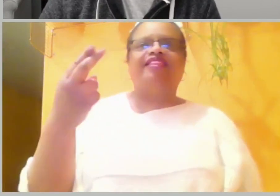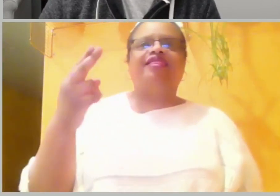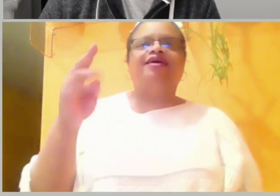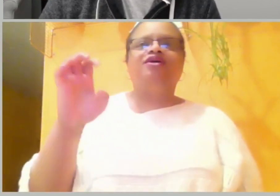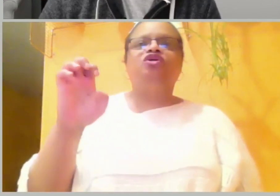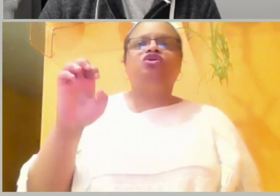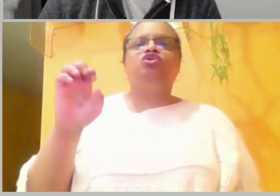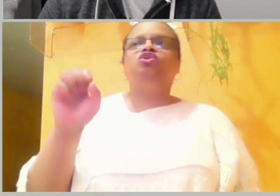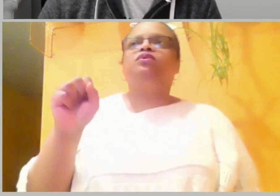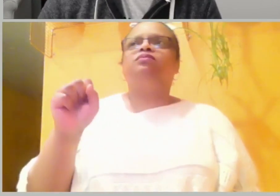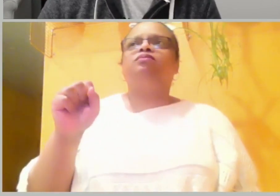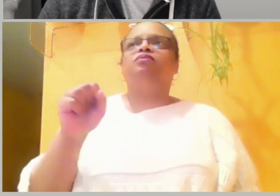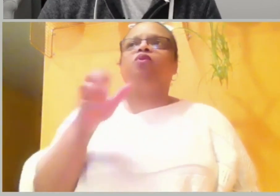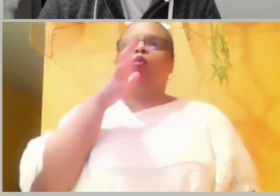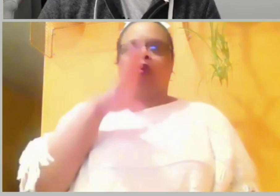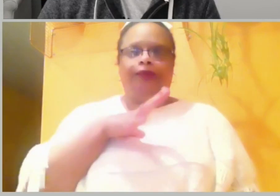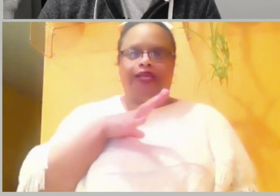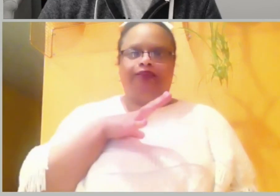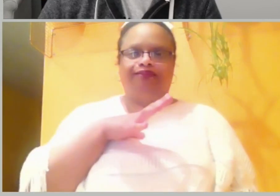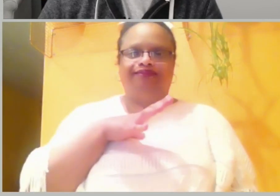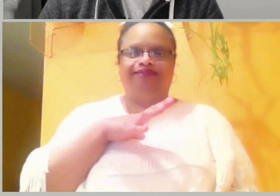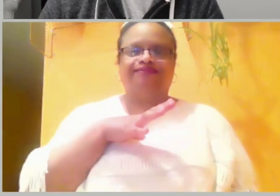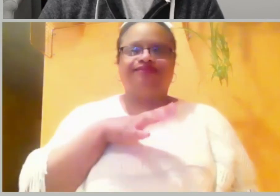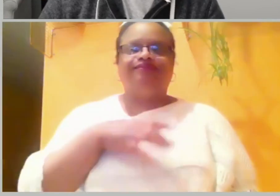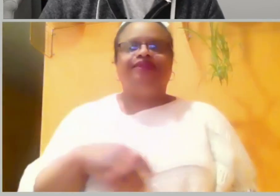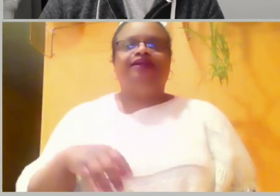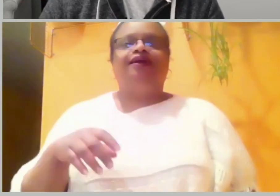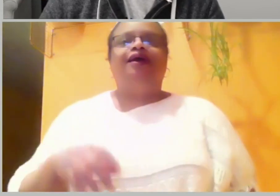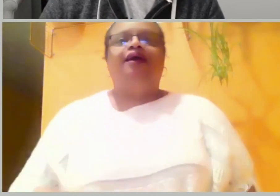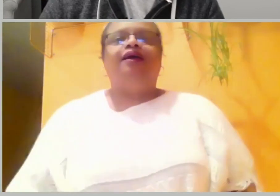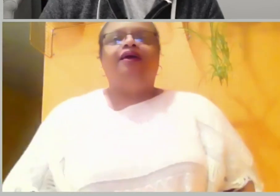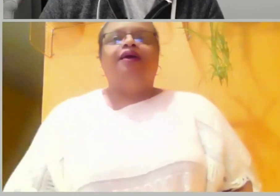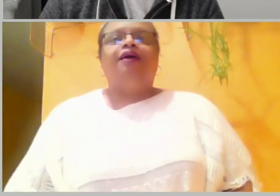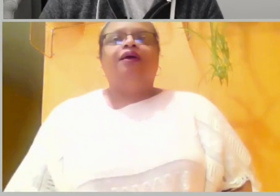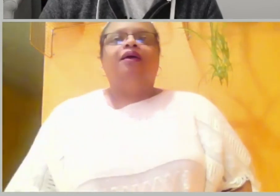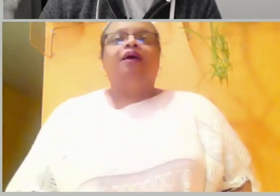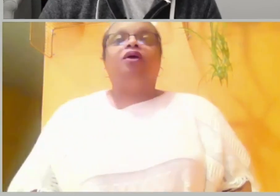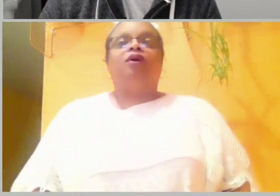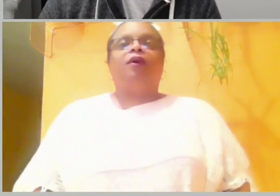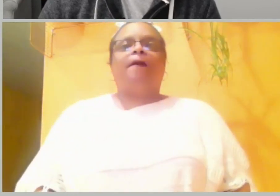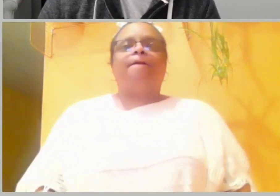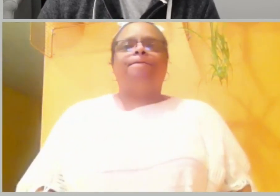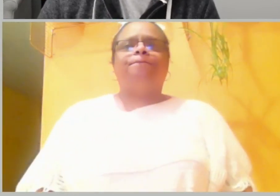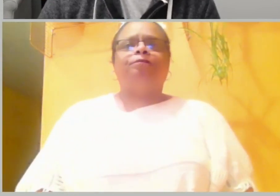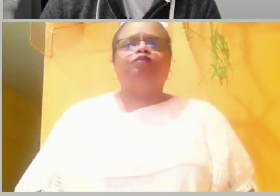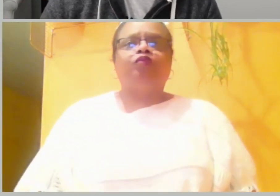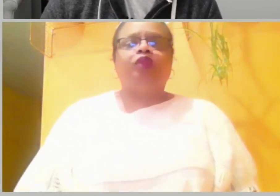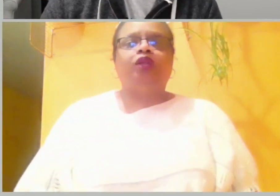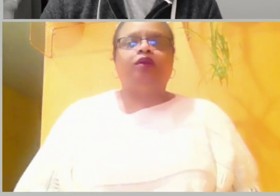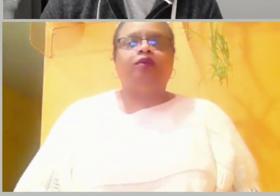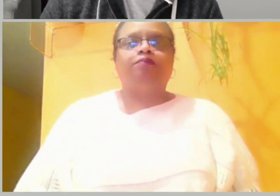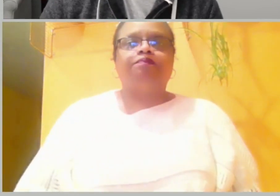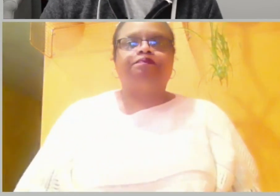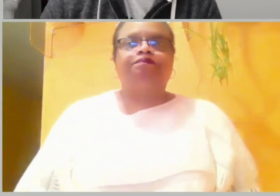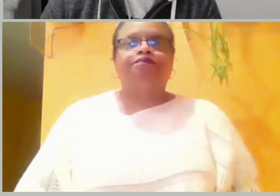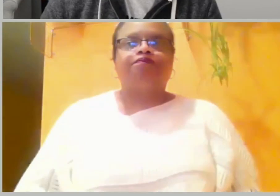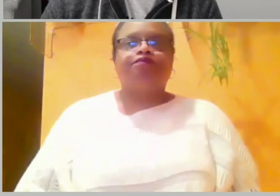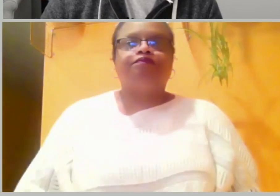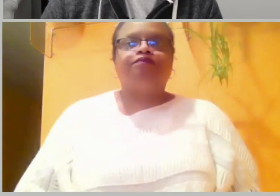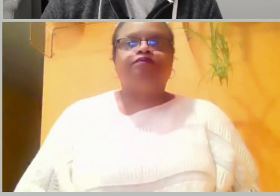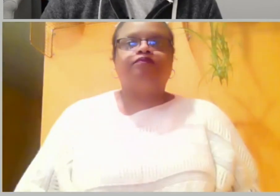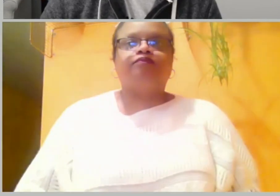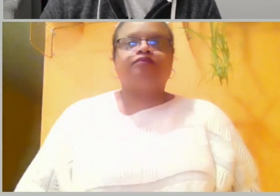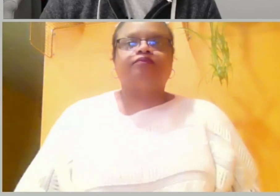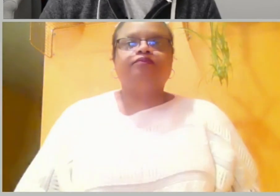it did. Later on, David's son Absalom, who he loved dearly, would lead a rebellion against David and force